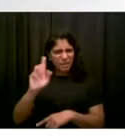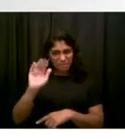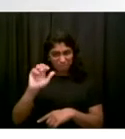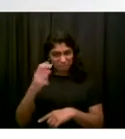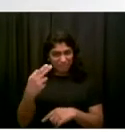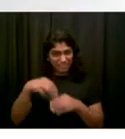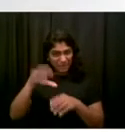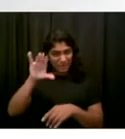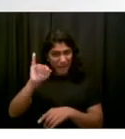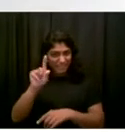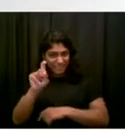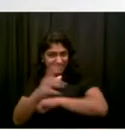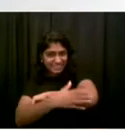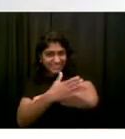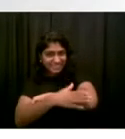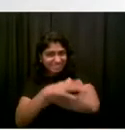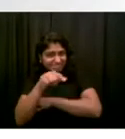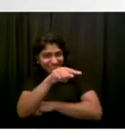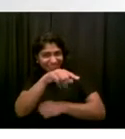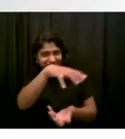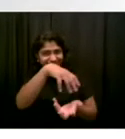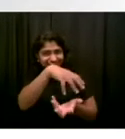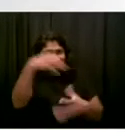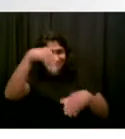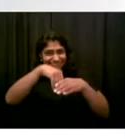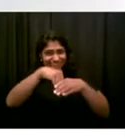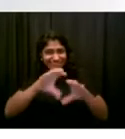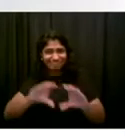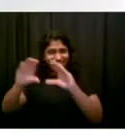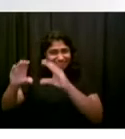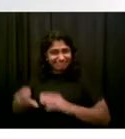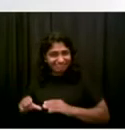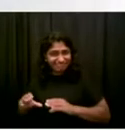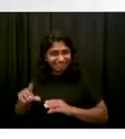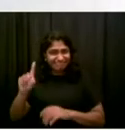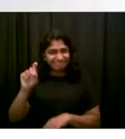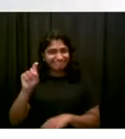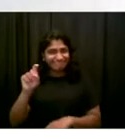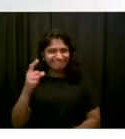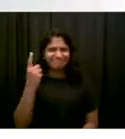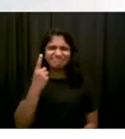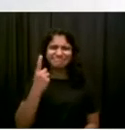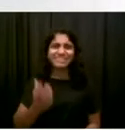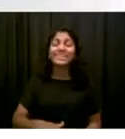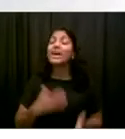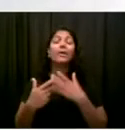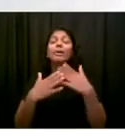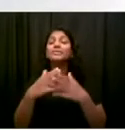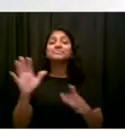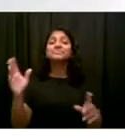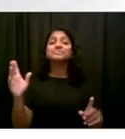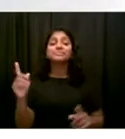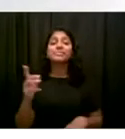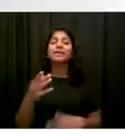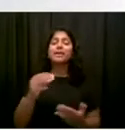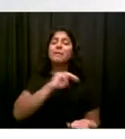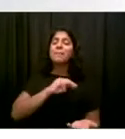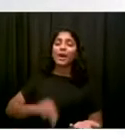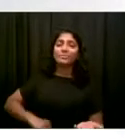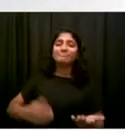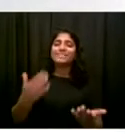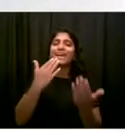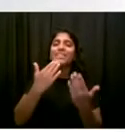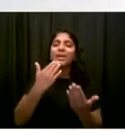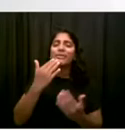led us throughout this crisis. Thank you to Svetlana and Coney Island for all their hard work. We are